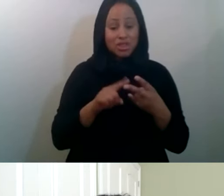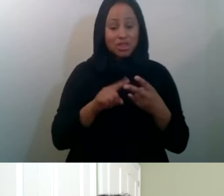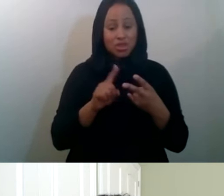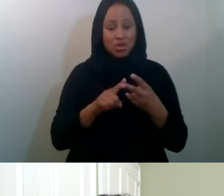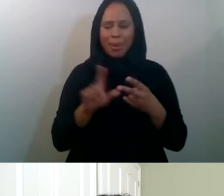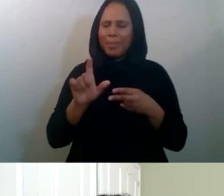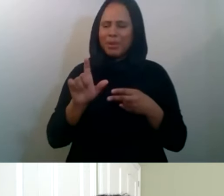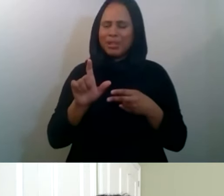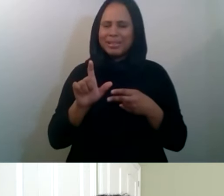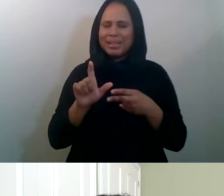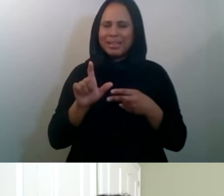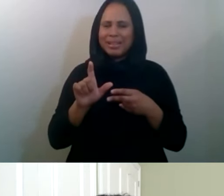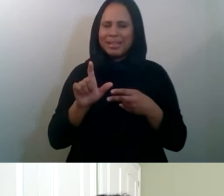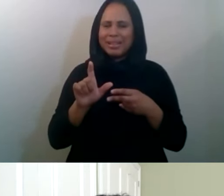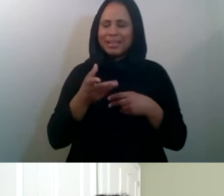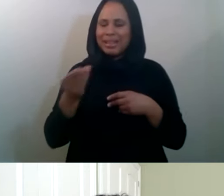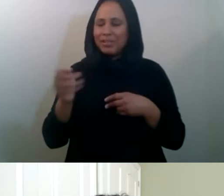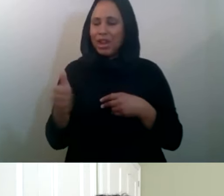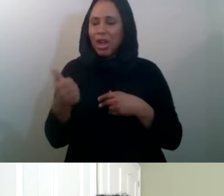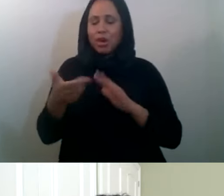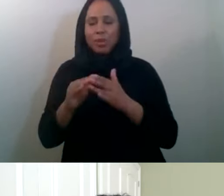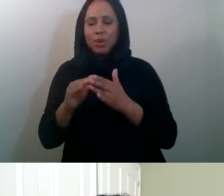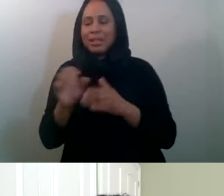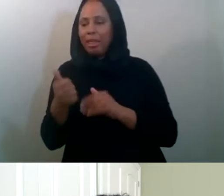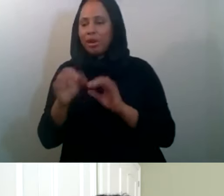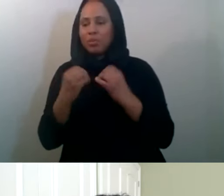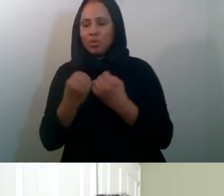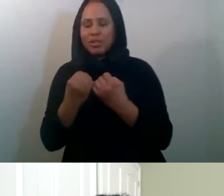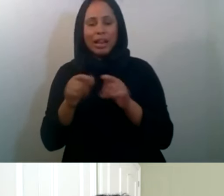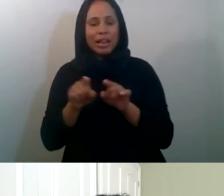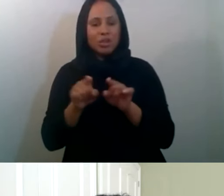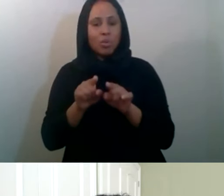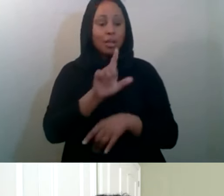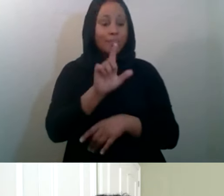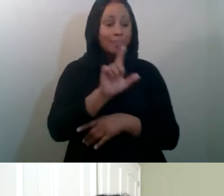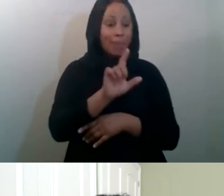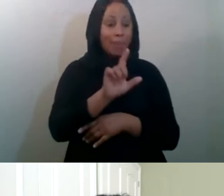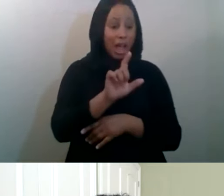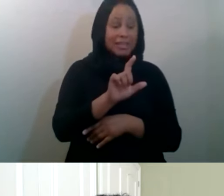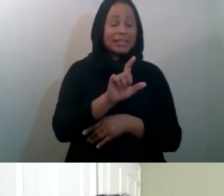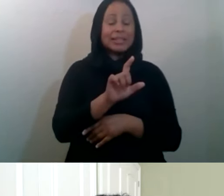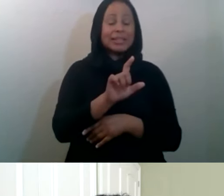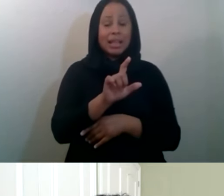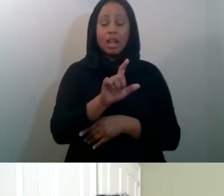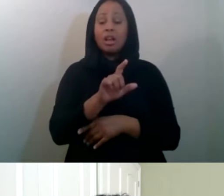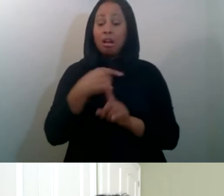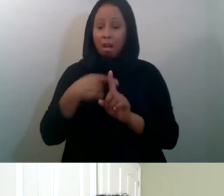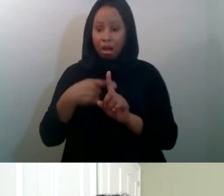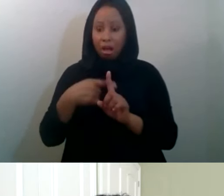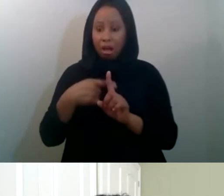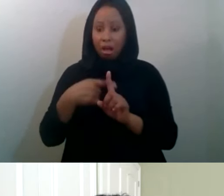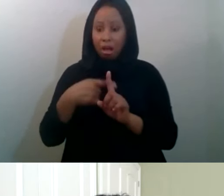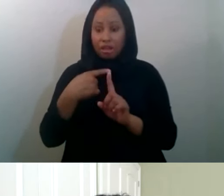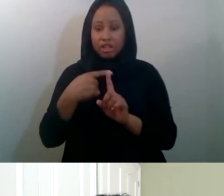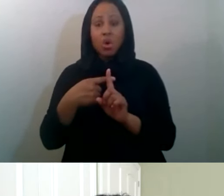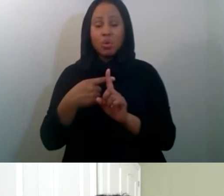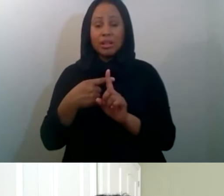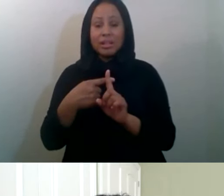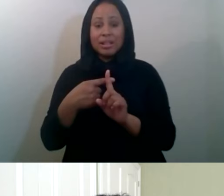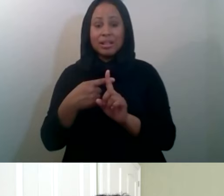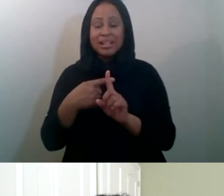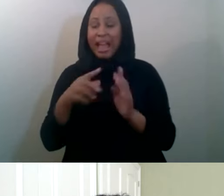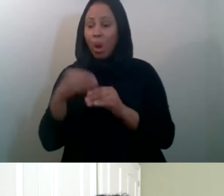area, whatever that might be, whether it's massage or Moss, but also, uh, for efforts outside the Muslim community.